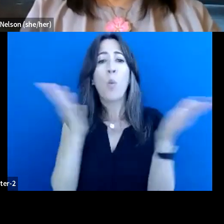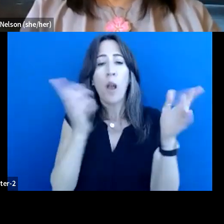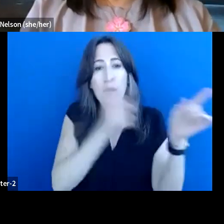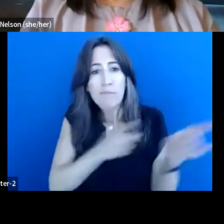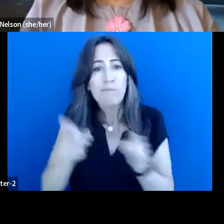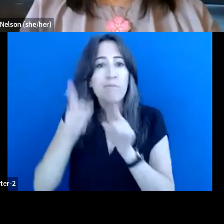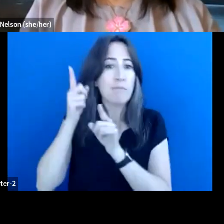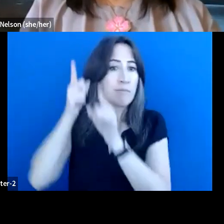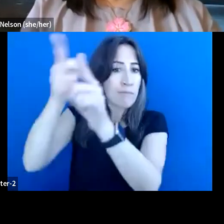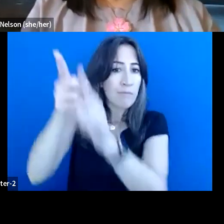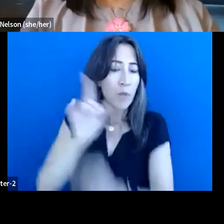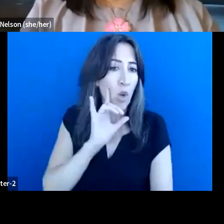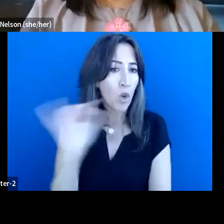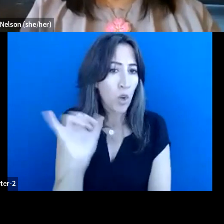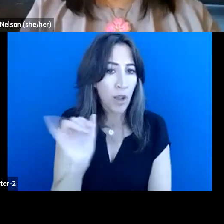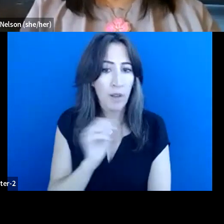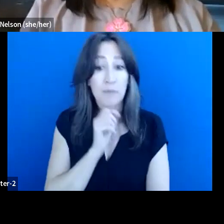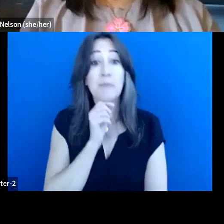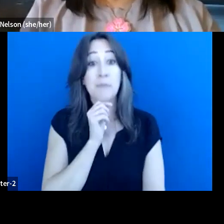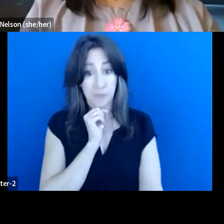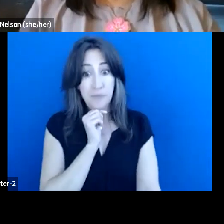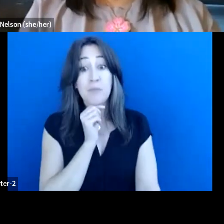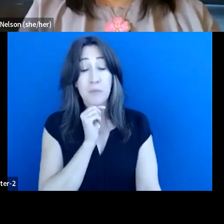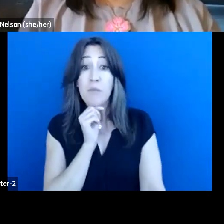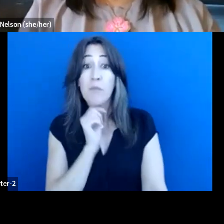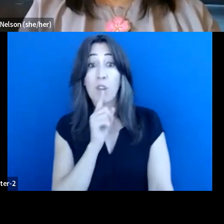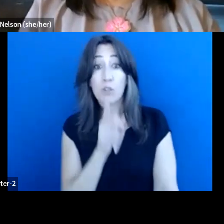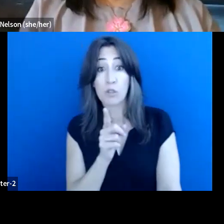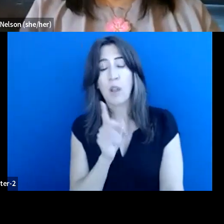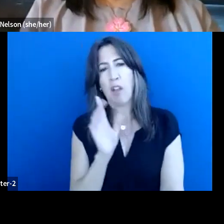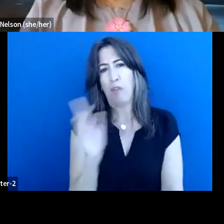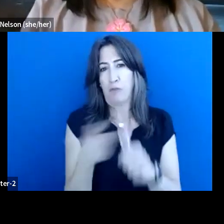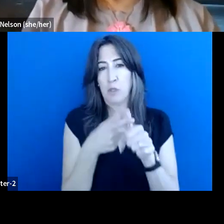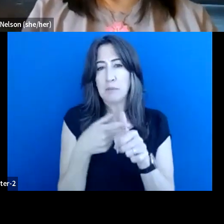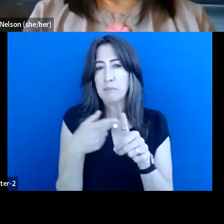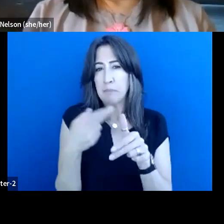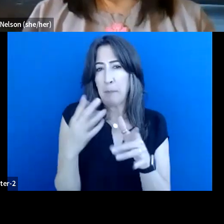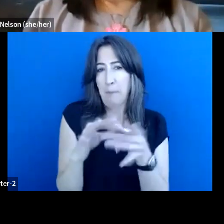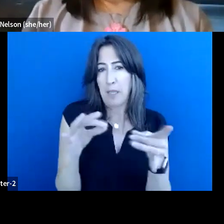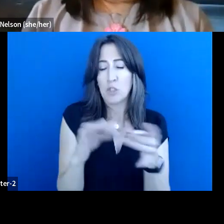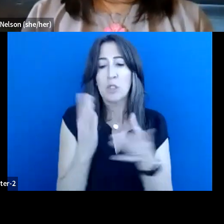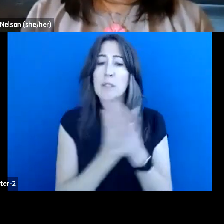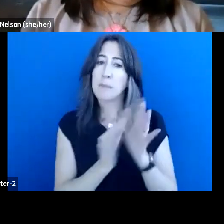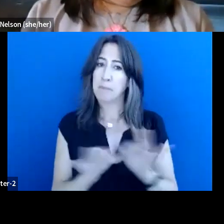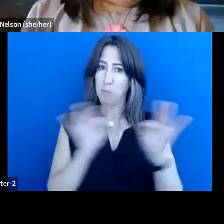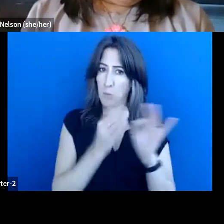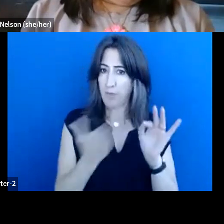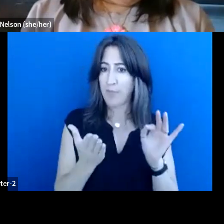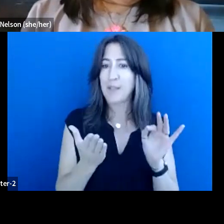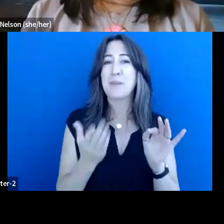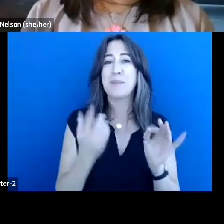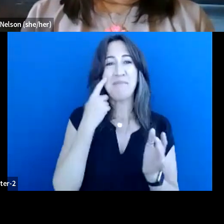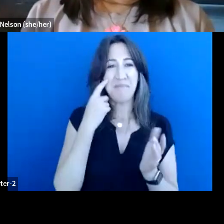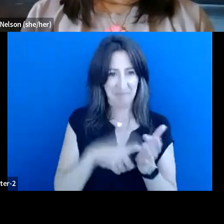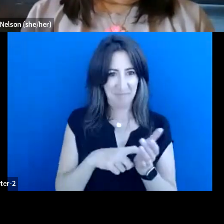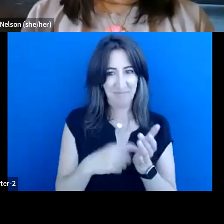Sure. I'll, I'll first talk about some of the relevant things that we've probably seen in the media in the last couple of days. And even